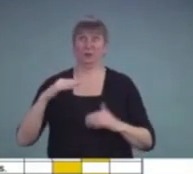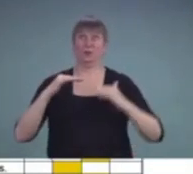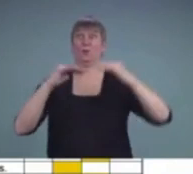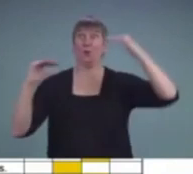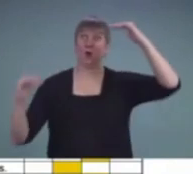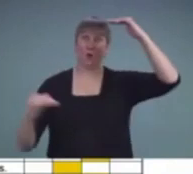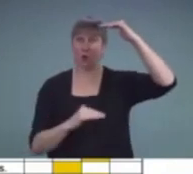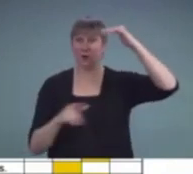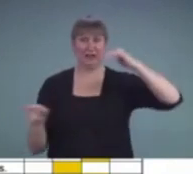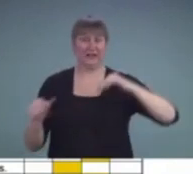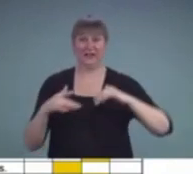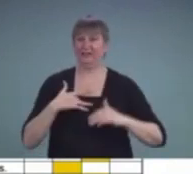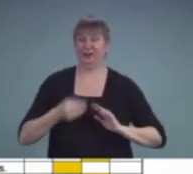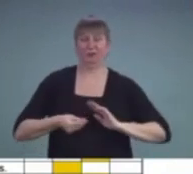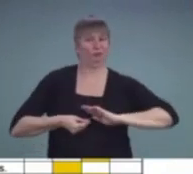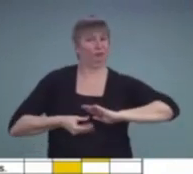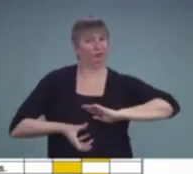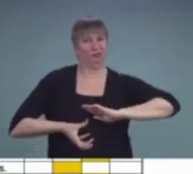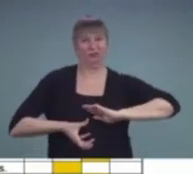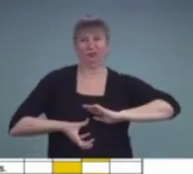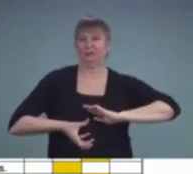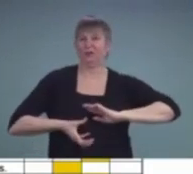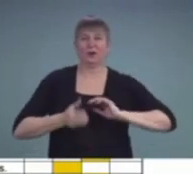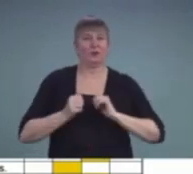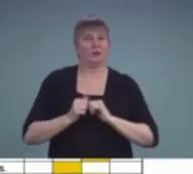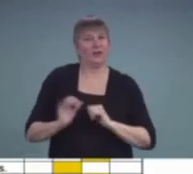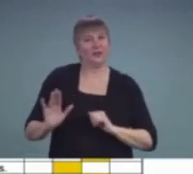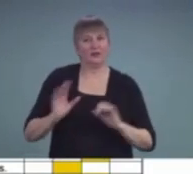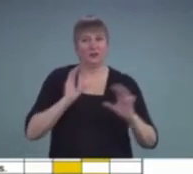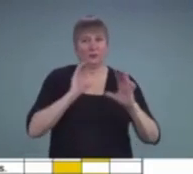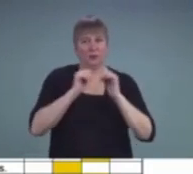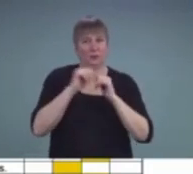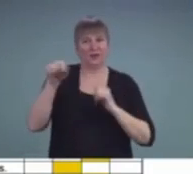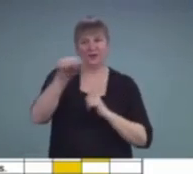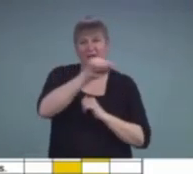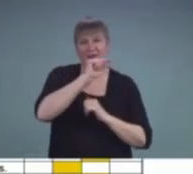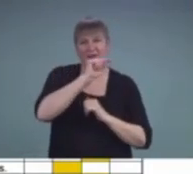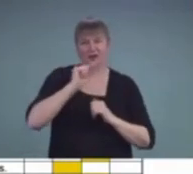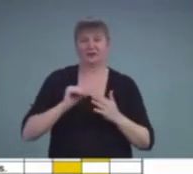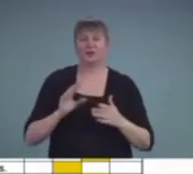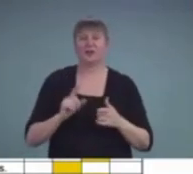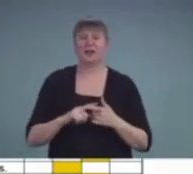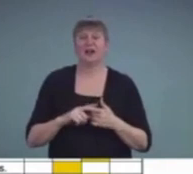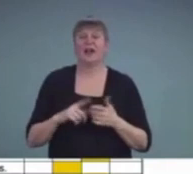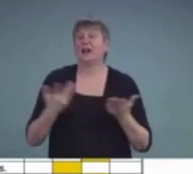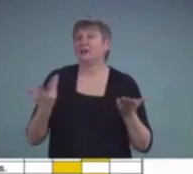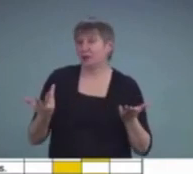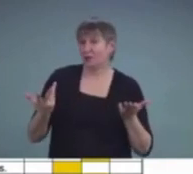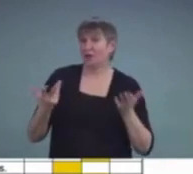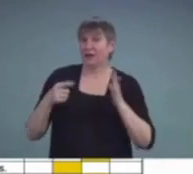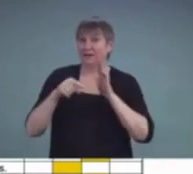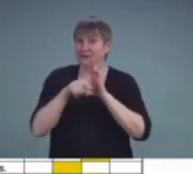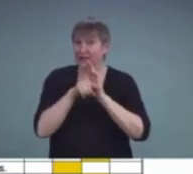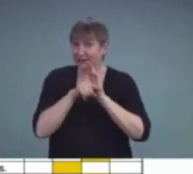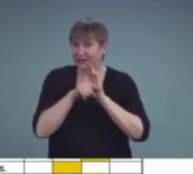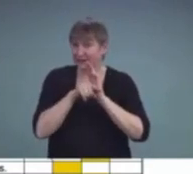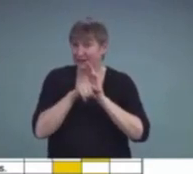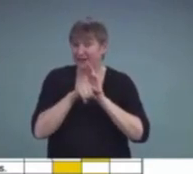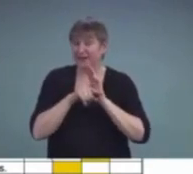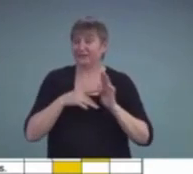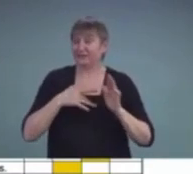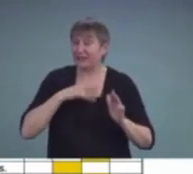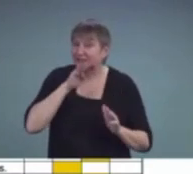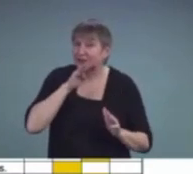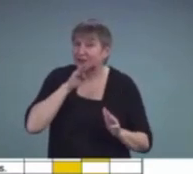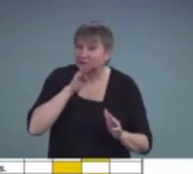feel good at all about communication with other children. And then the negative effect is levels of frustration